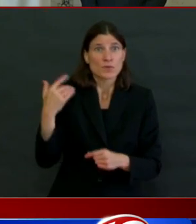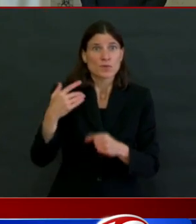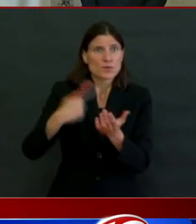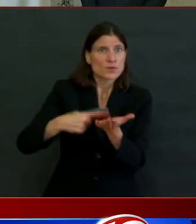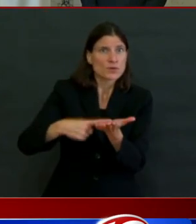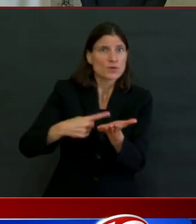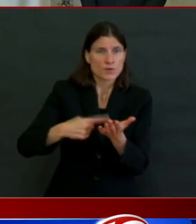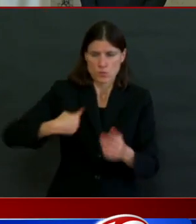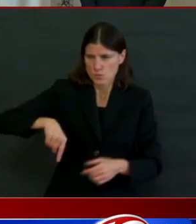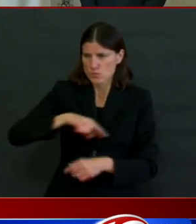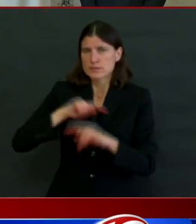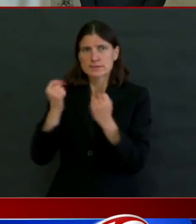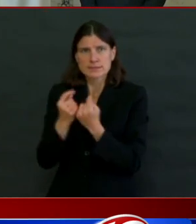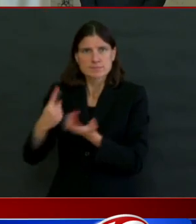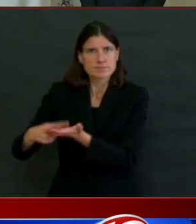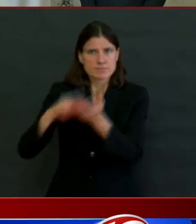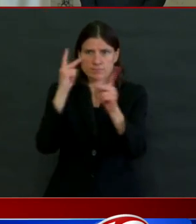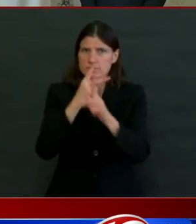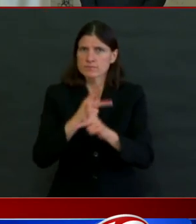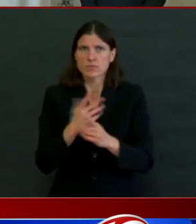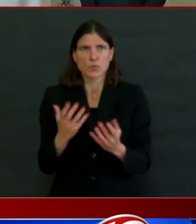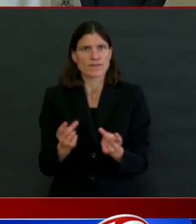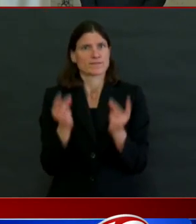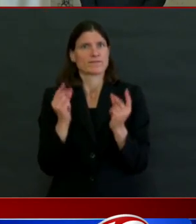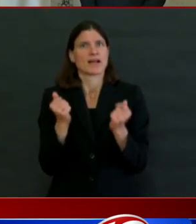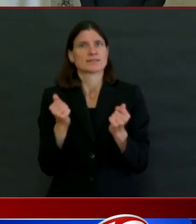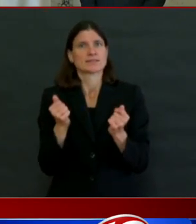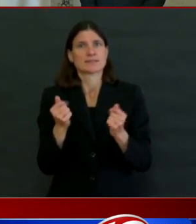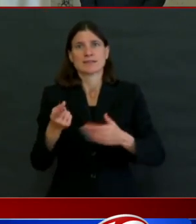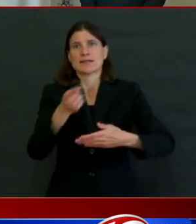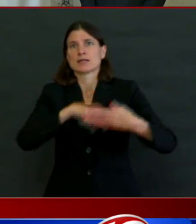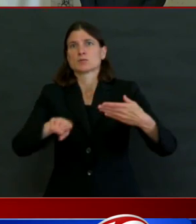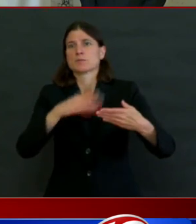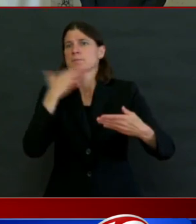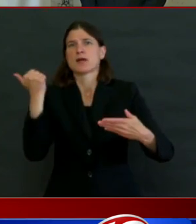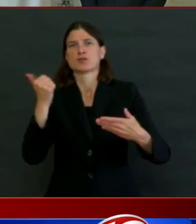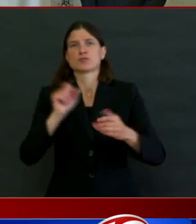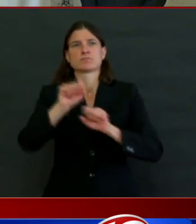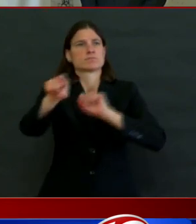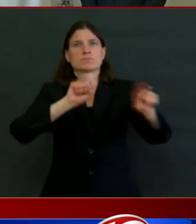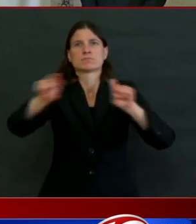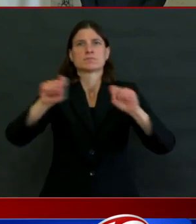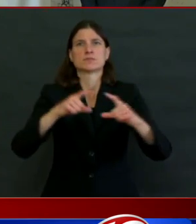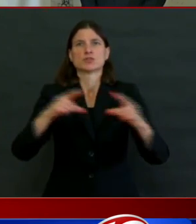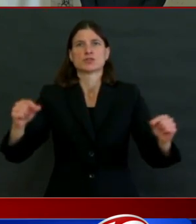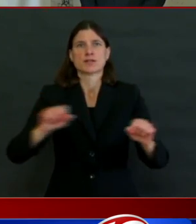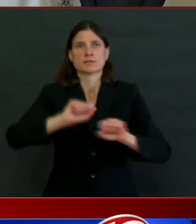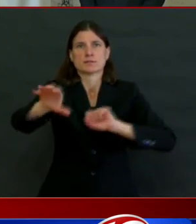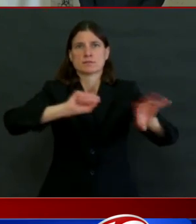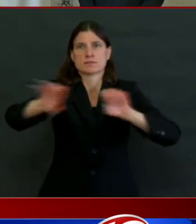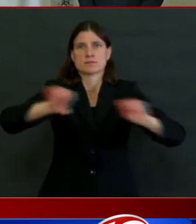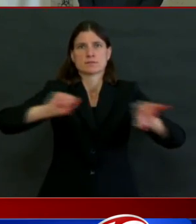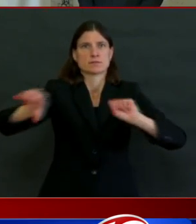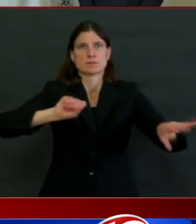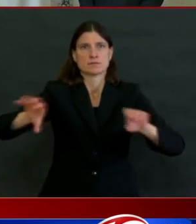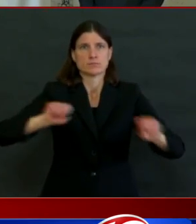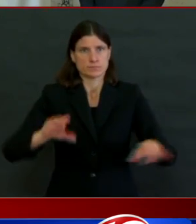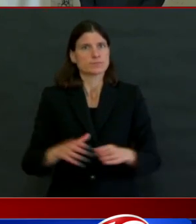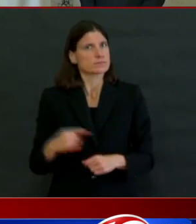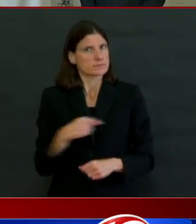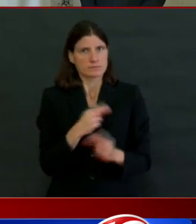And I hope next week it'll be a little bit better than it has been right now. But we're on it, we're processing everything,